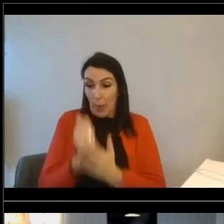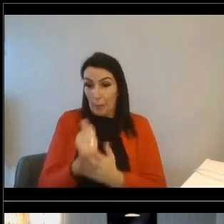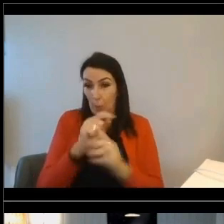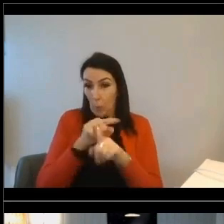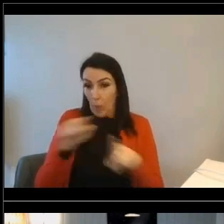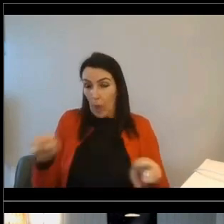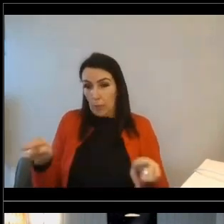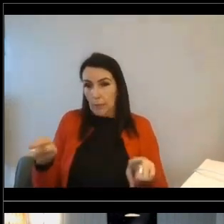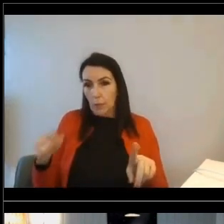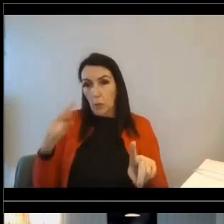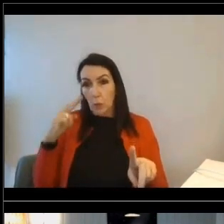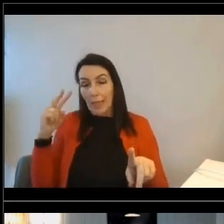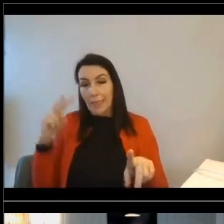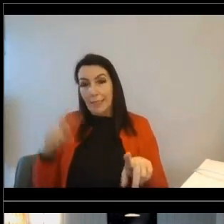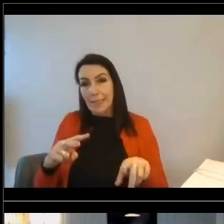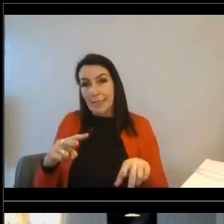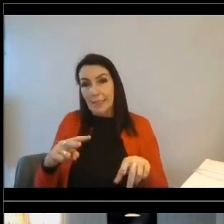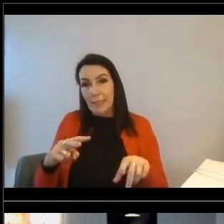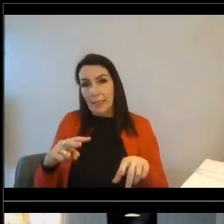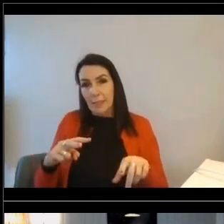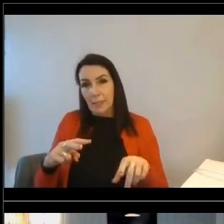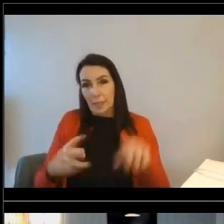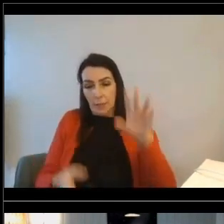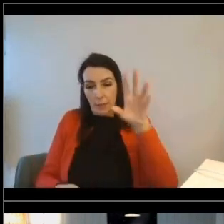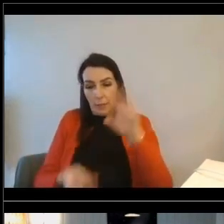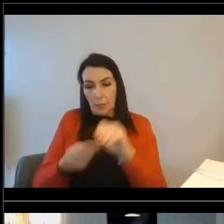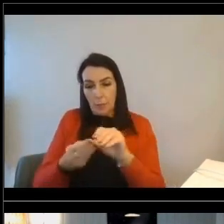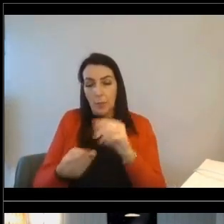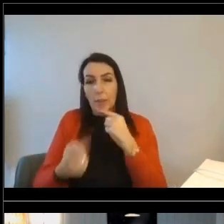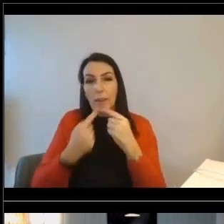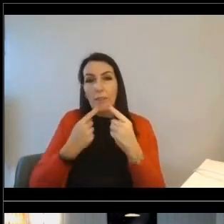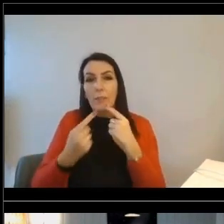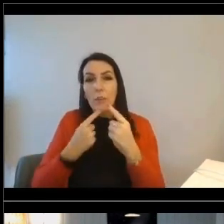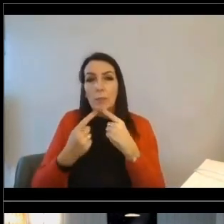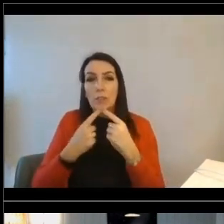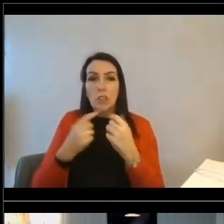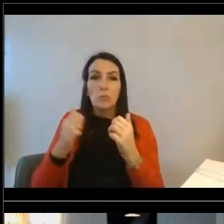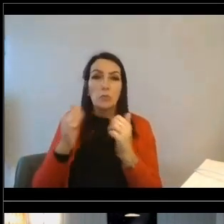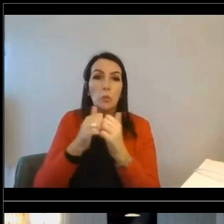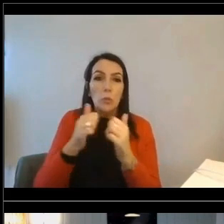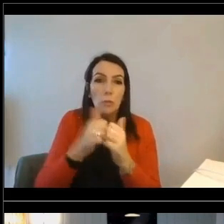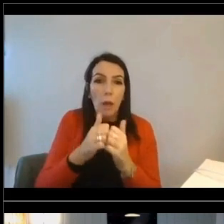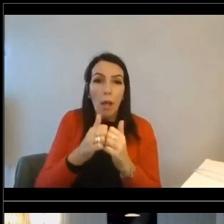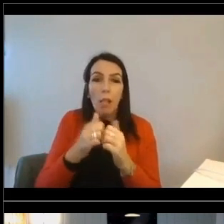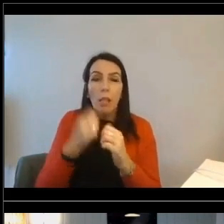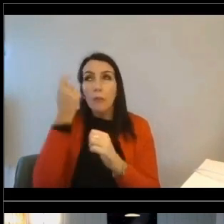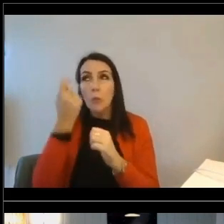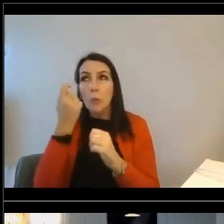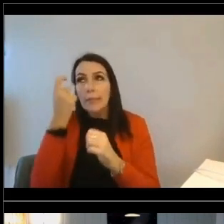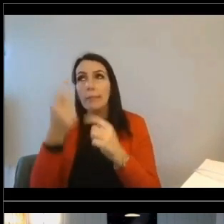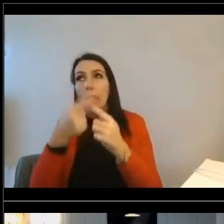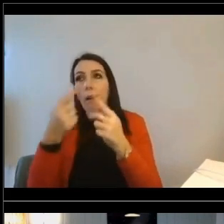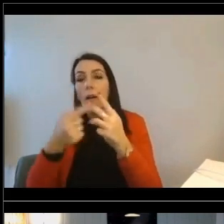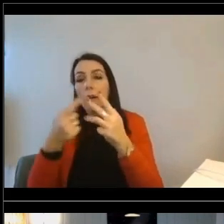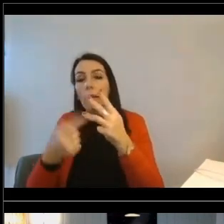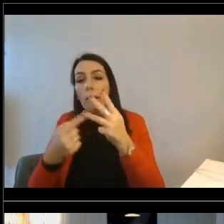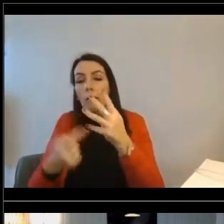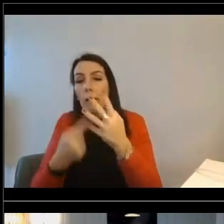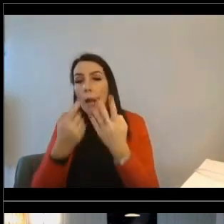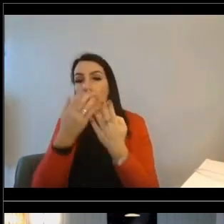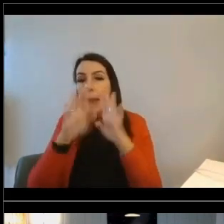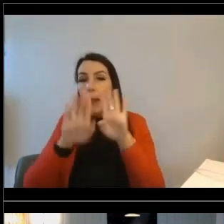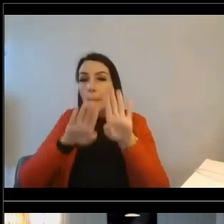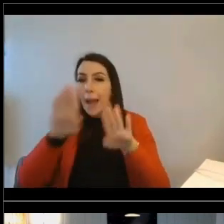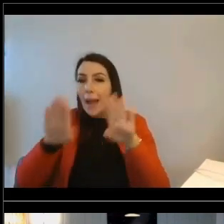here that we include some information around superfility, what needs to be considered if you're looking at installing solar panels in the subtotal.